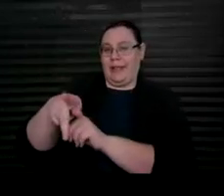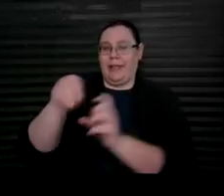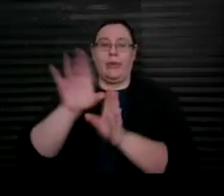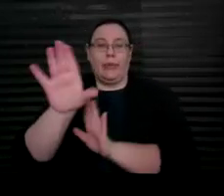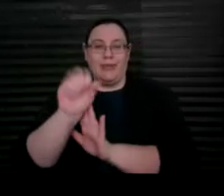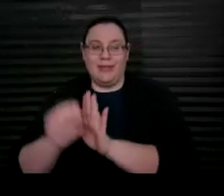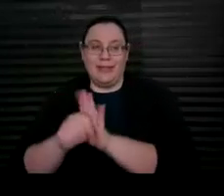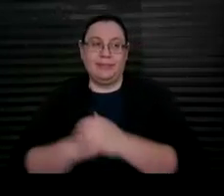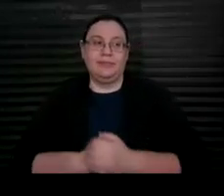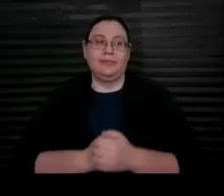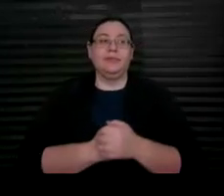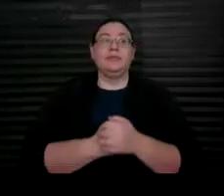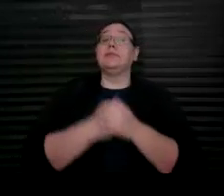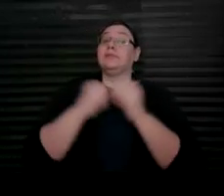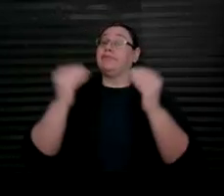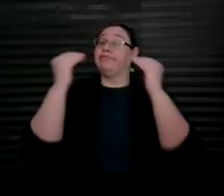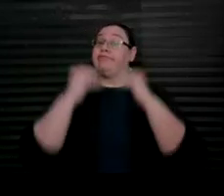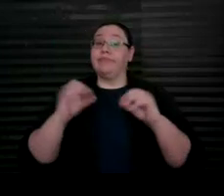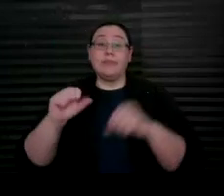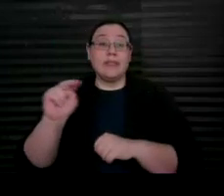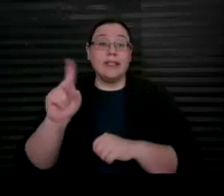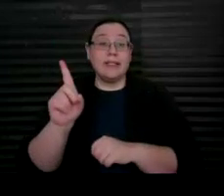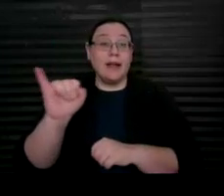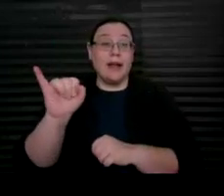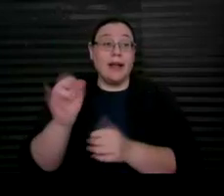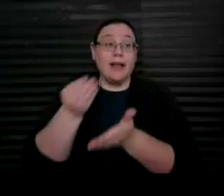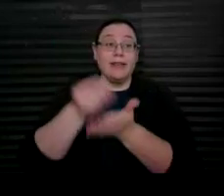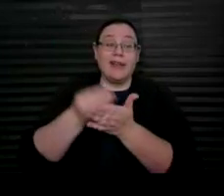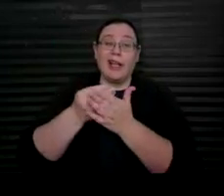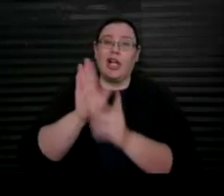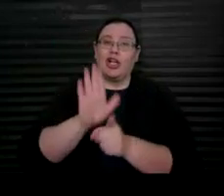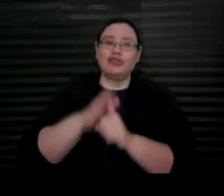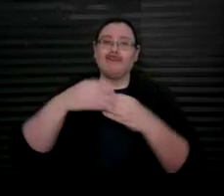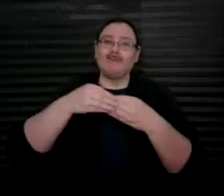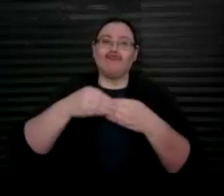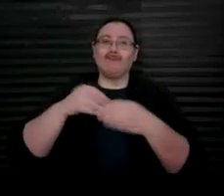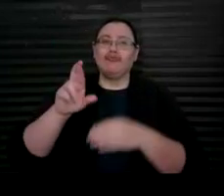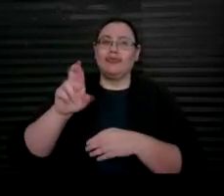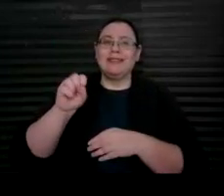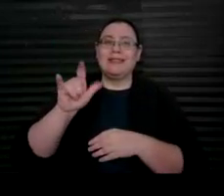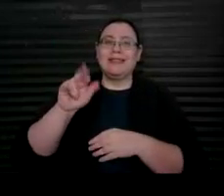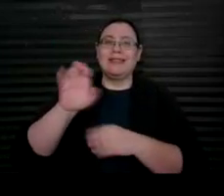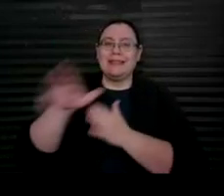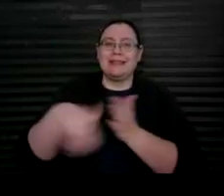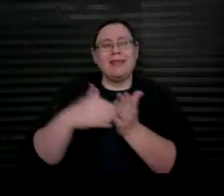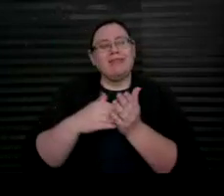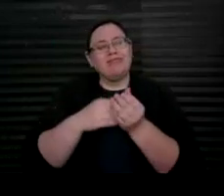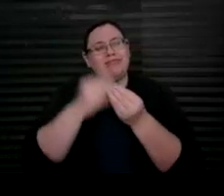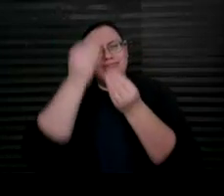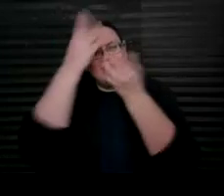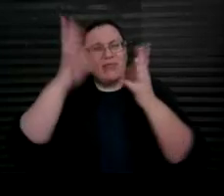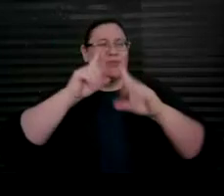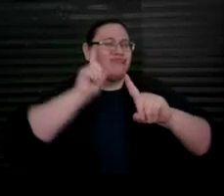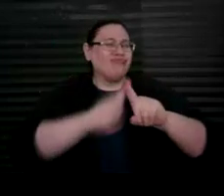You can go to the NDI Financial Resilience Center that offers all kinds of information for